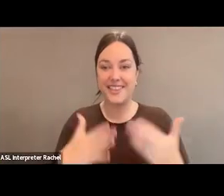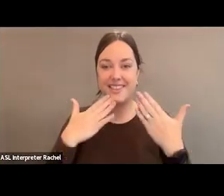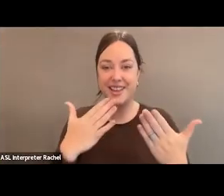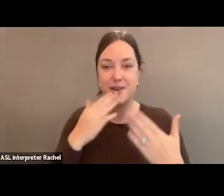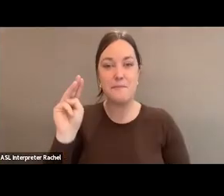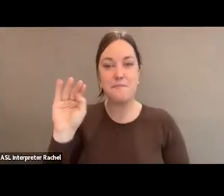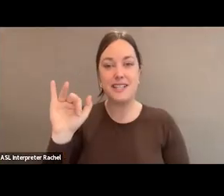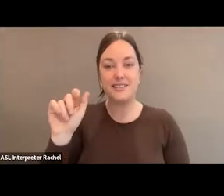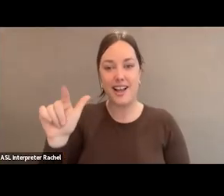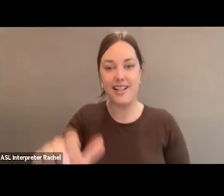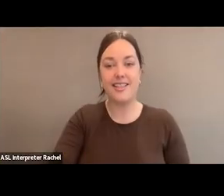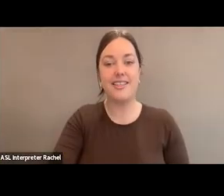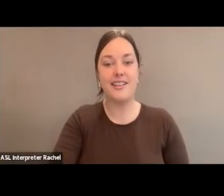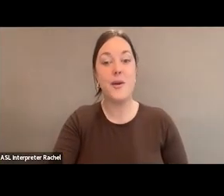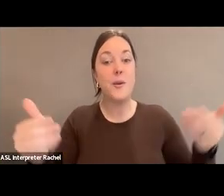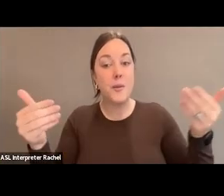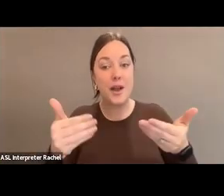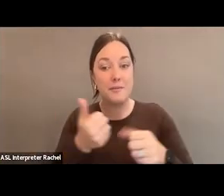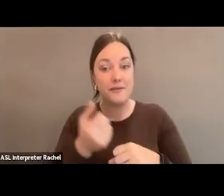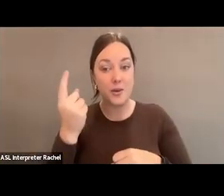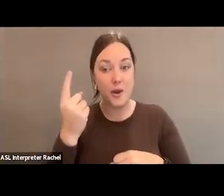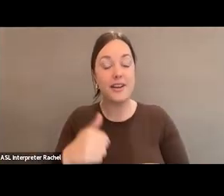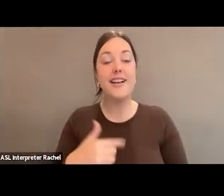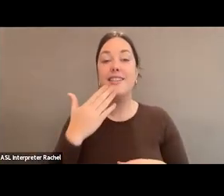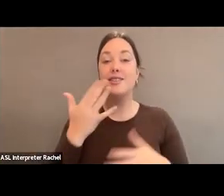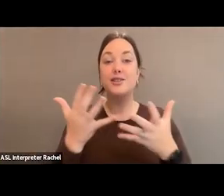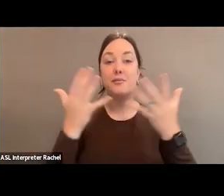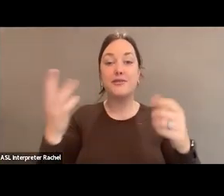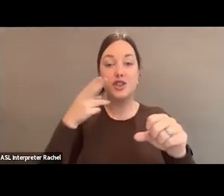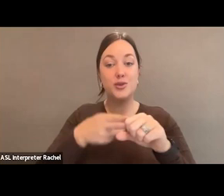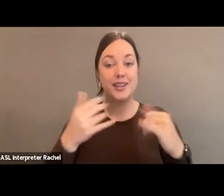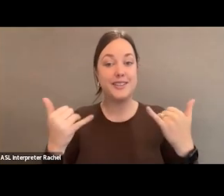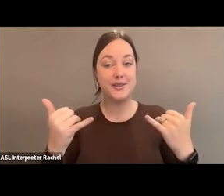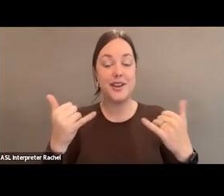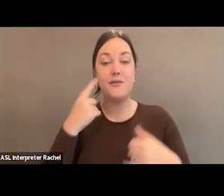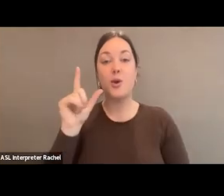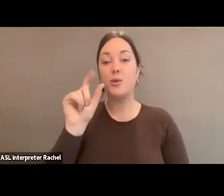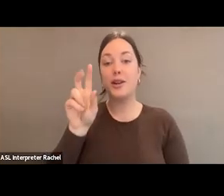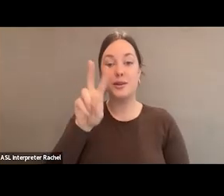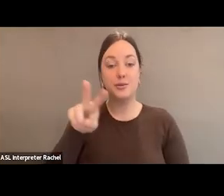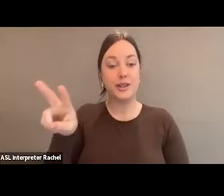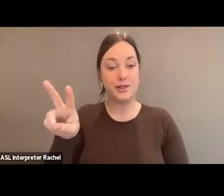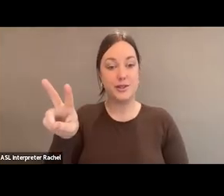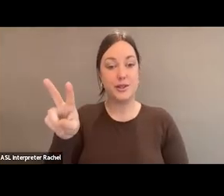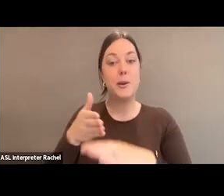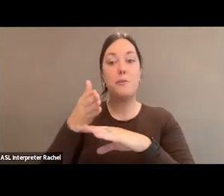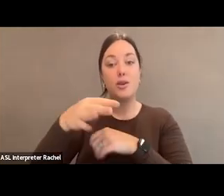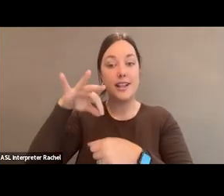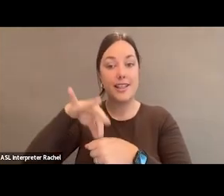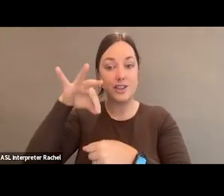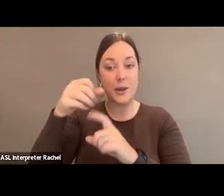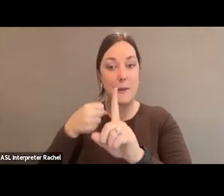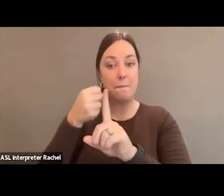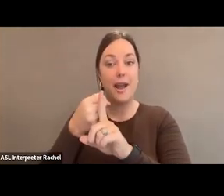Thank you and welcome everyone. Thank you for joining us for the 2022 post-election impact